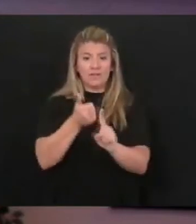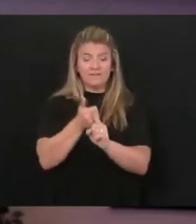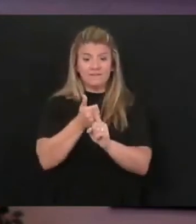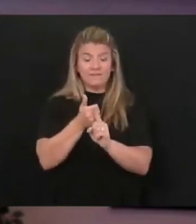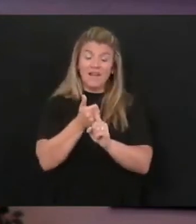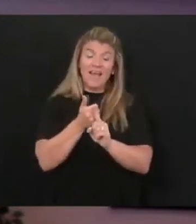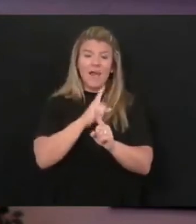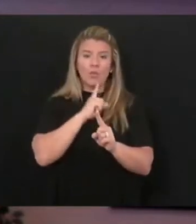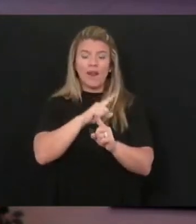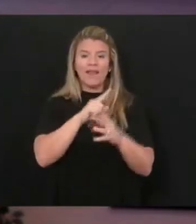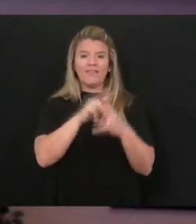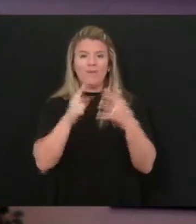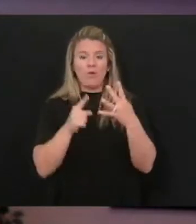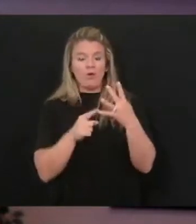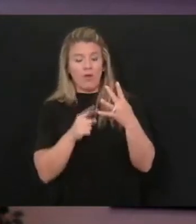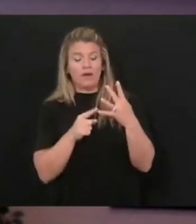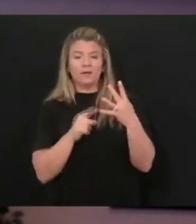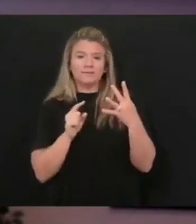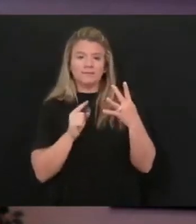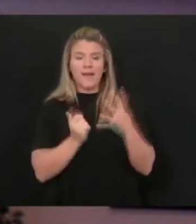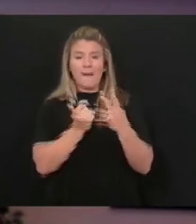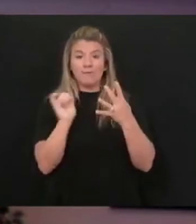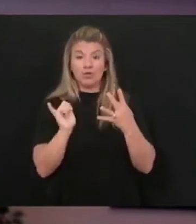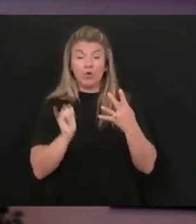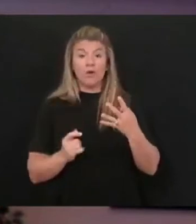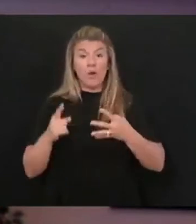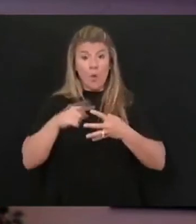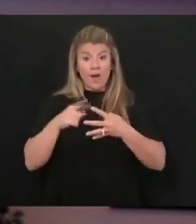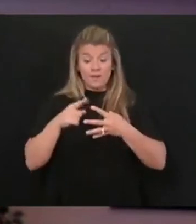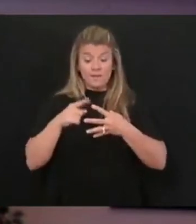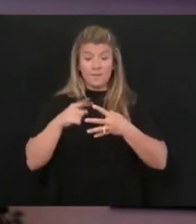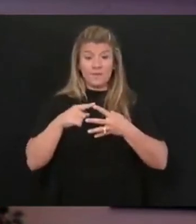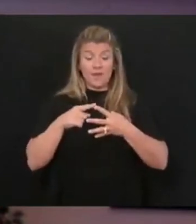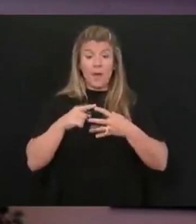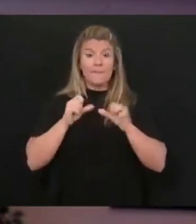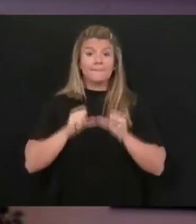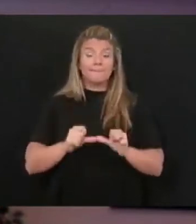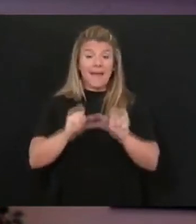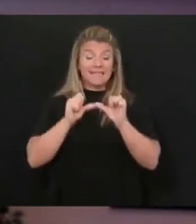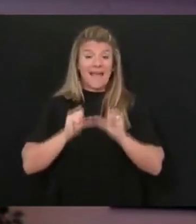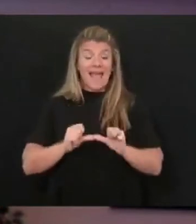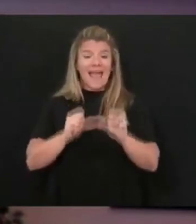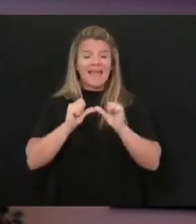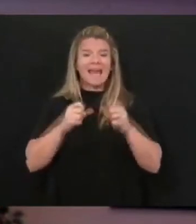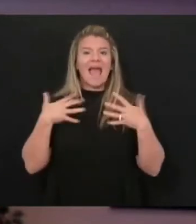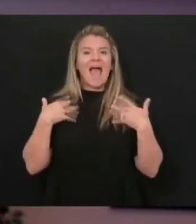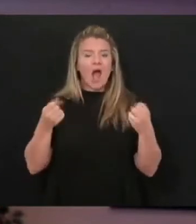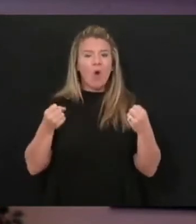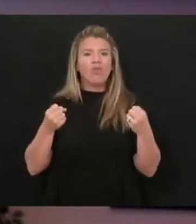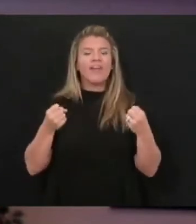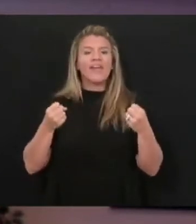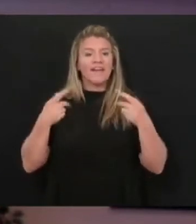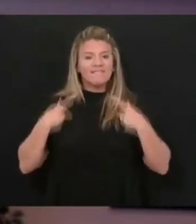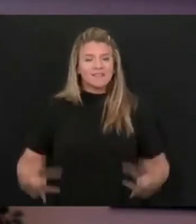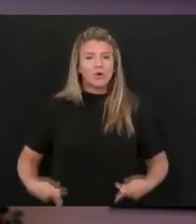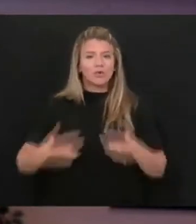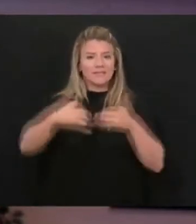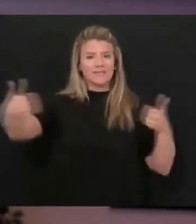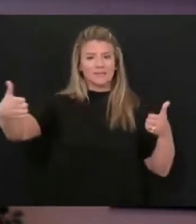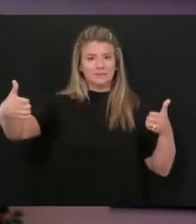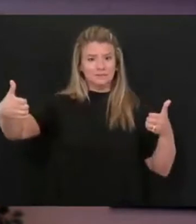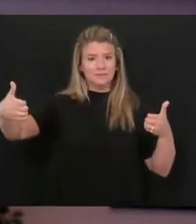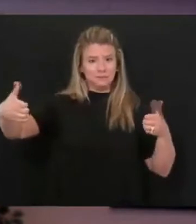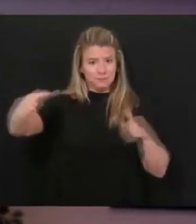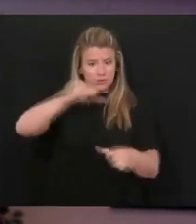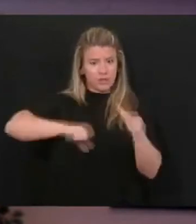is probably helpful as well. Number one is we can maintain a healthy physical distance between each